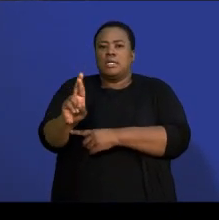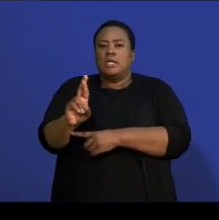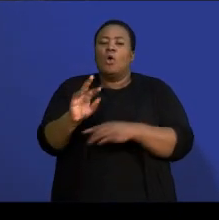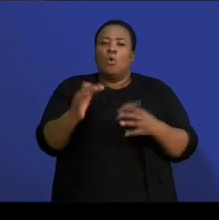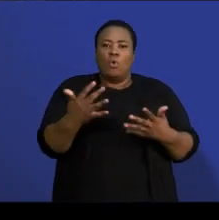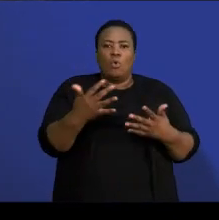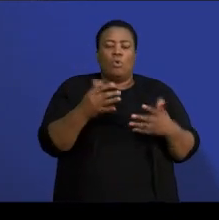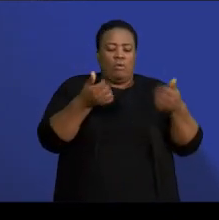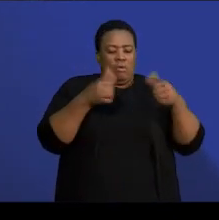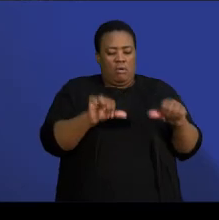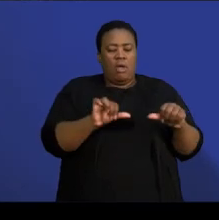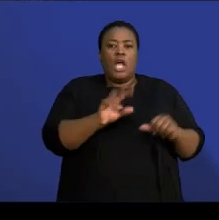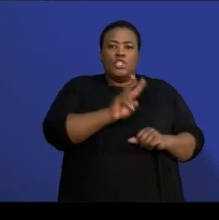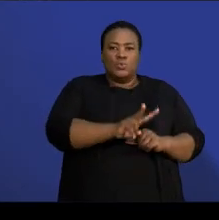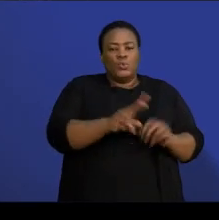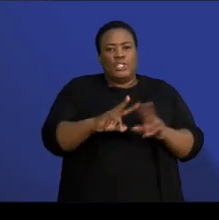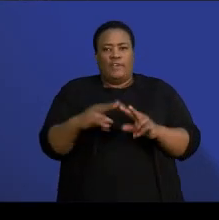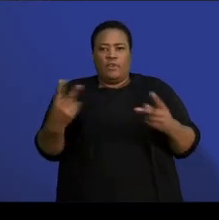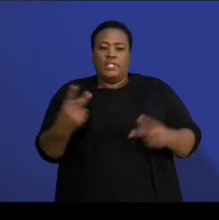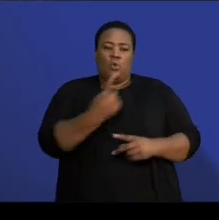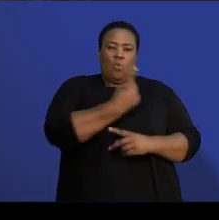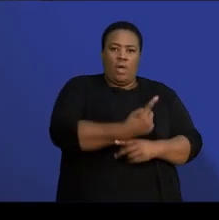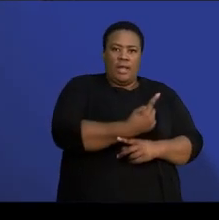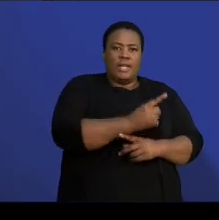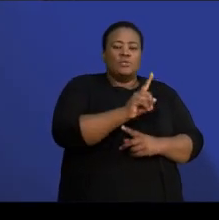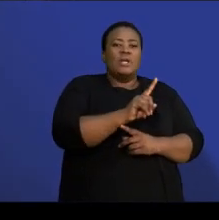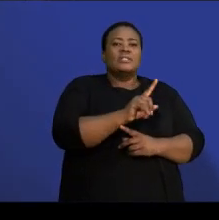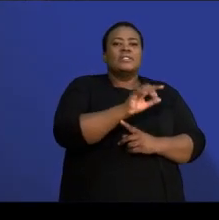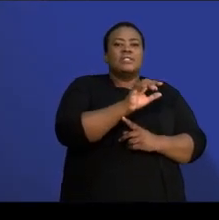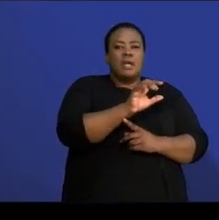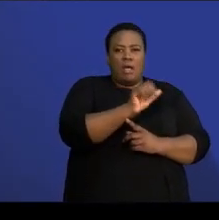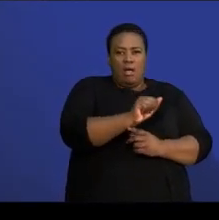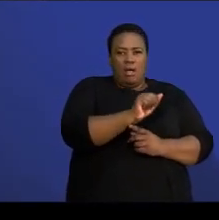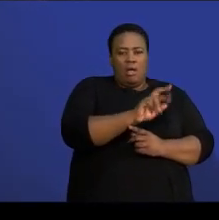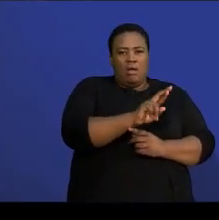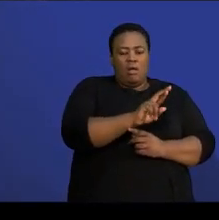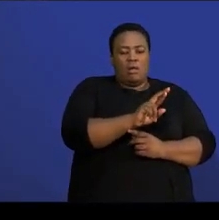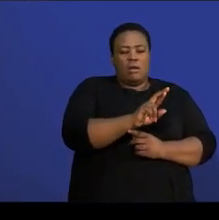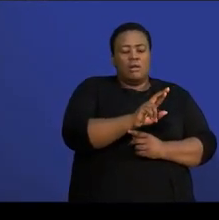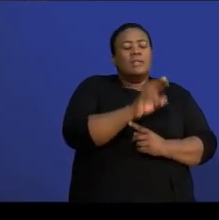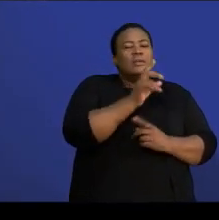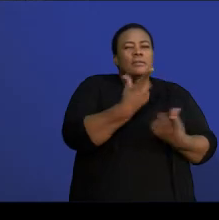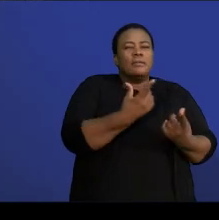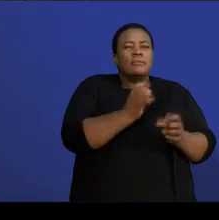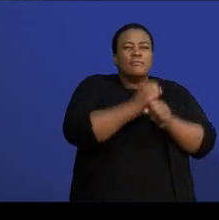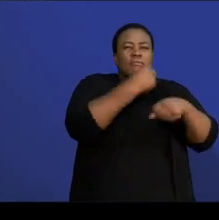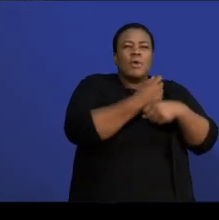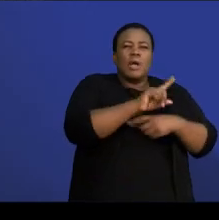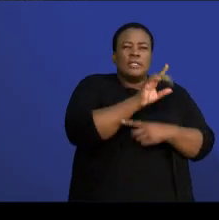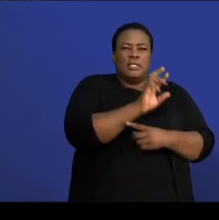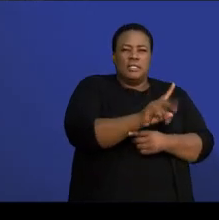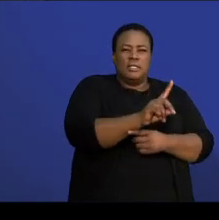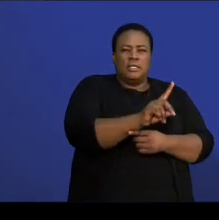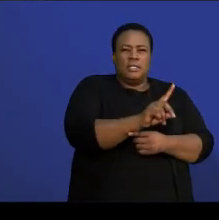where one of the difference forms an arithmetic sequence. Now, in specific, let's look at a question that we actually